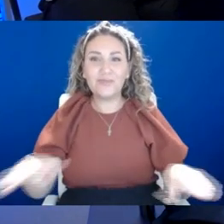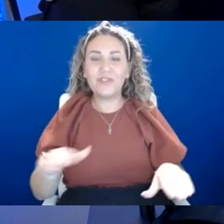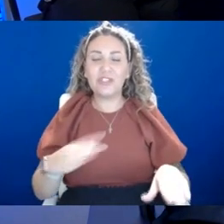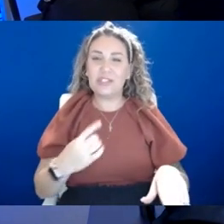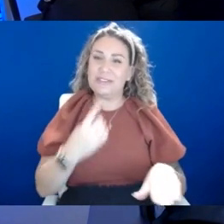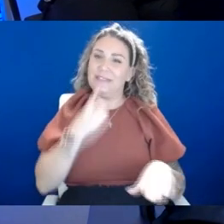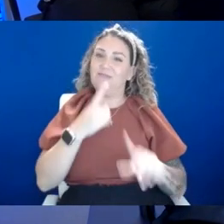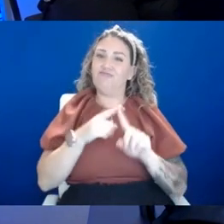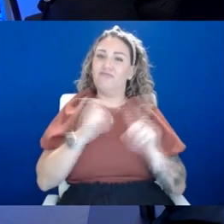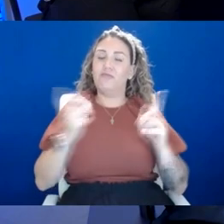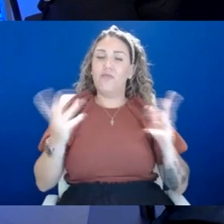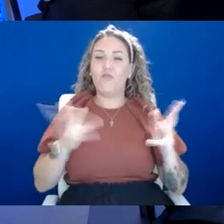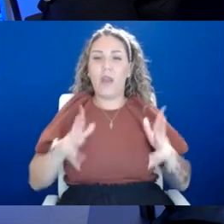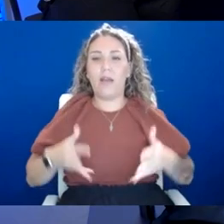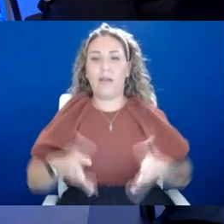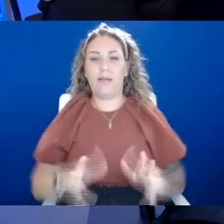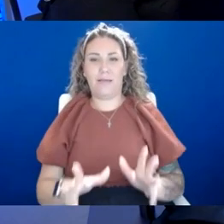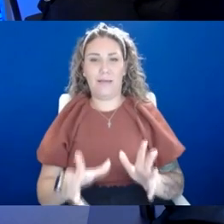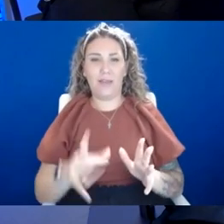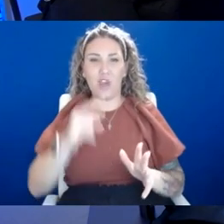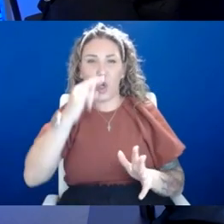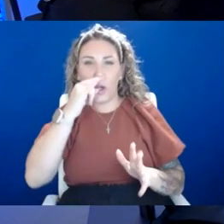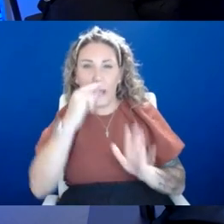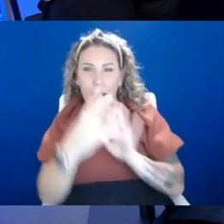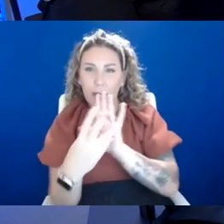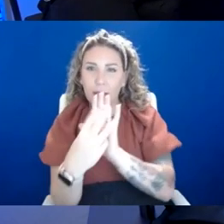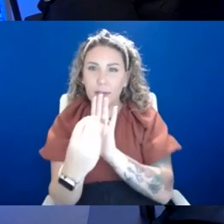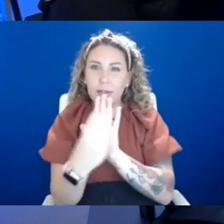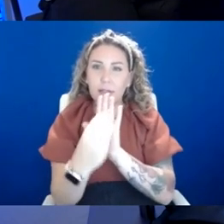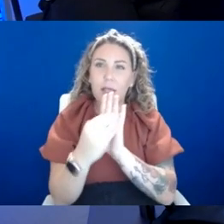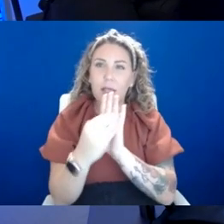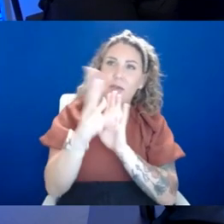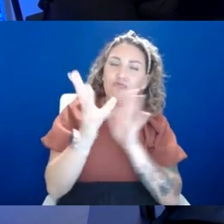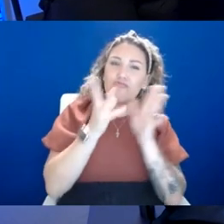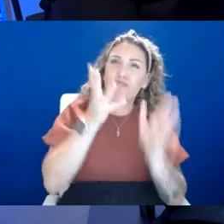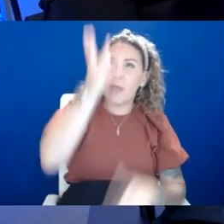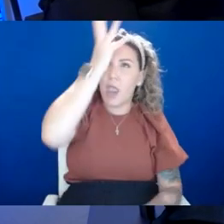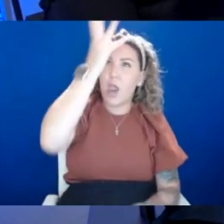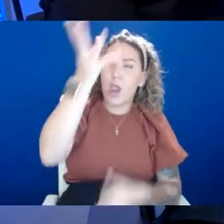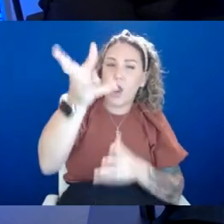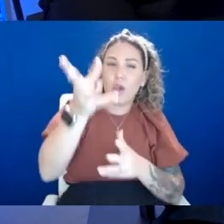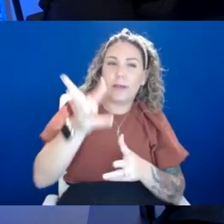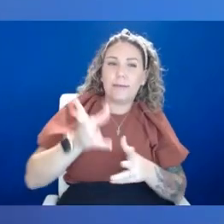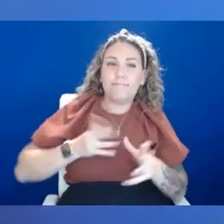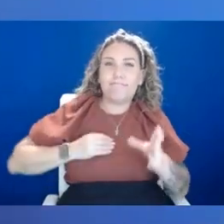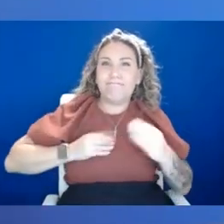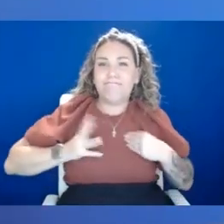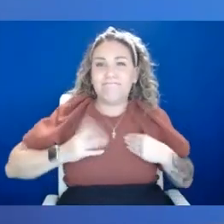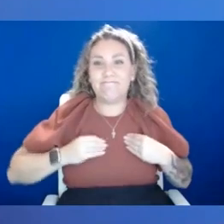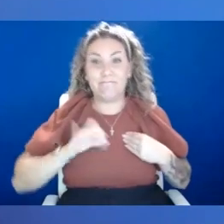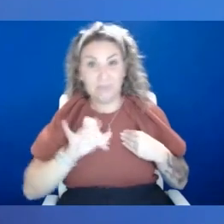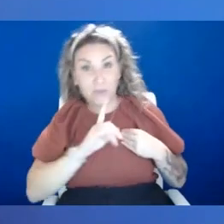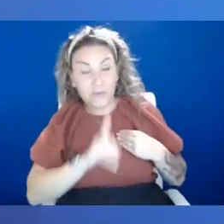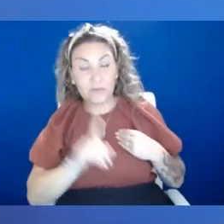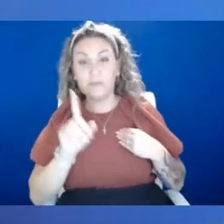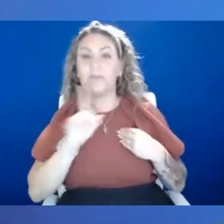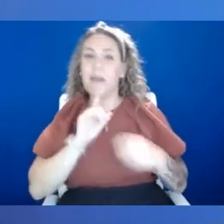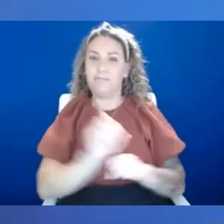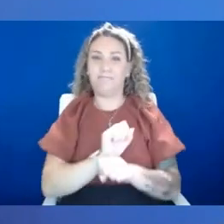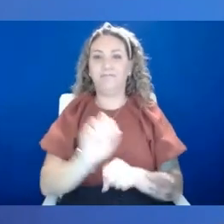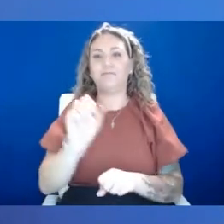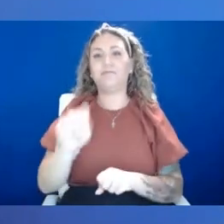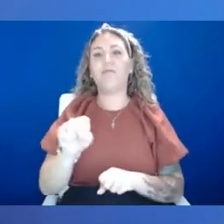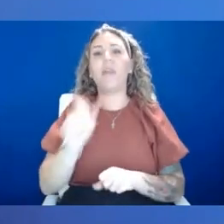you know, kids absorbing their, their parents' anxiety and taking that on. Is that true? Sure. Absolutely. Um, you know, as a parent,